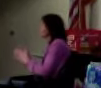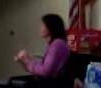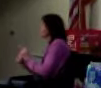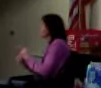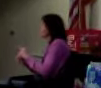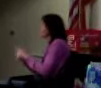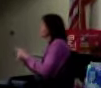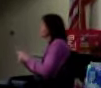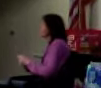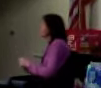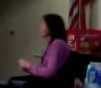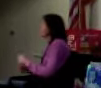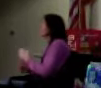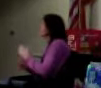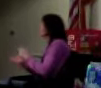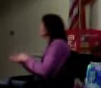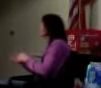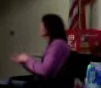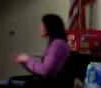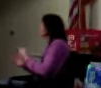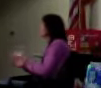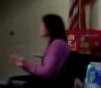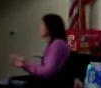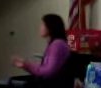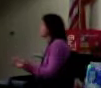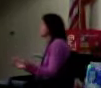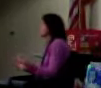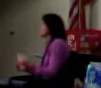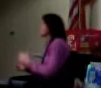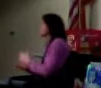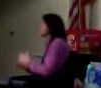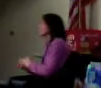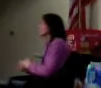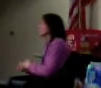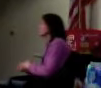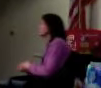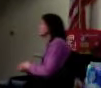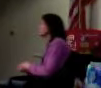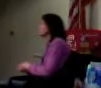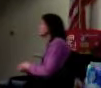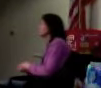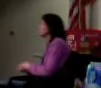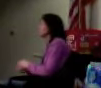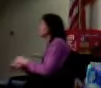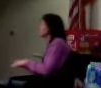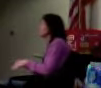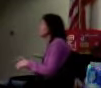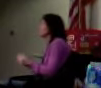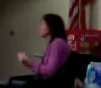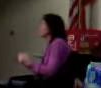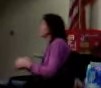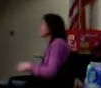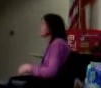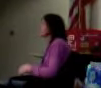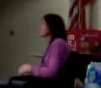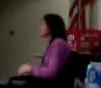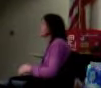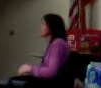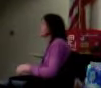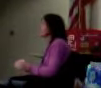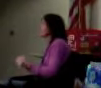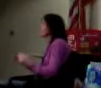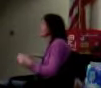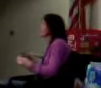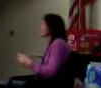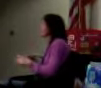not be important to you. Sometimes things become informed by race or ethnicity. I do this a lot with grad students, so I get a lot of folks